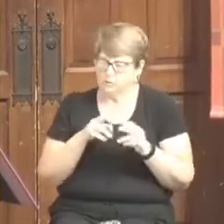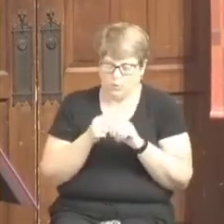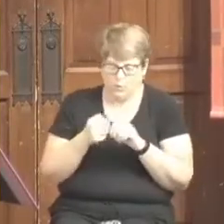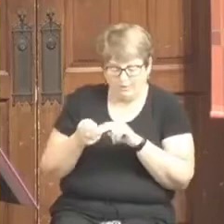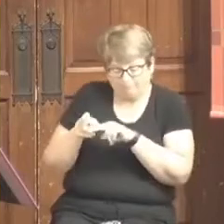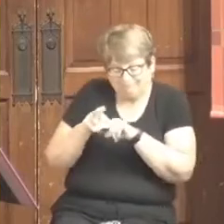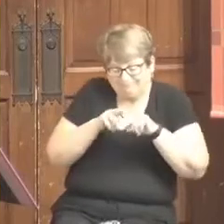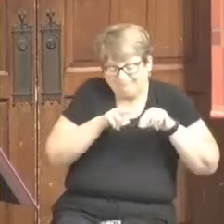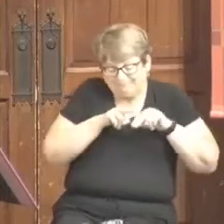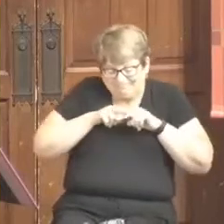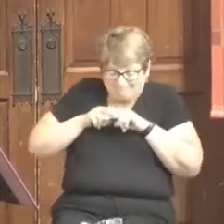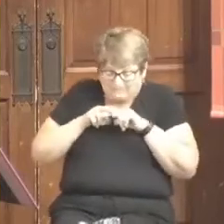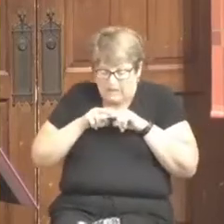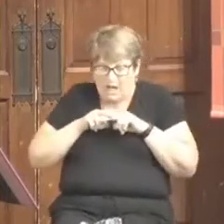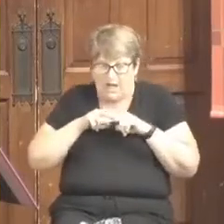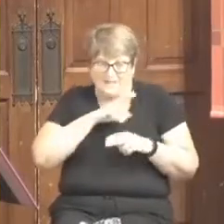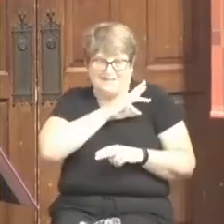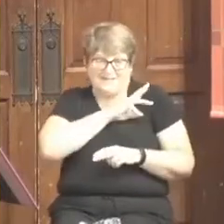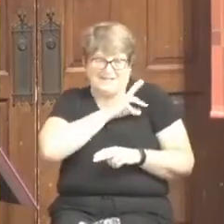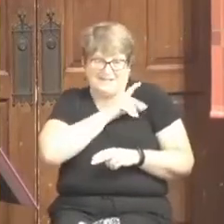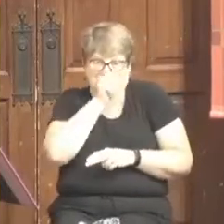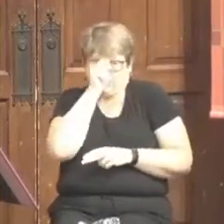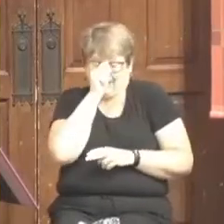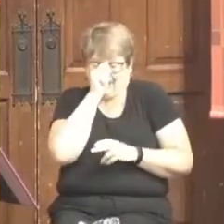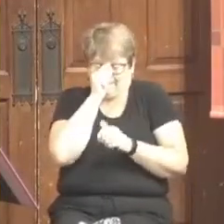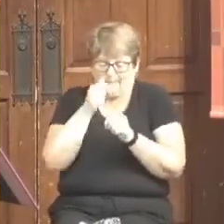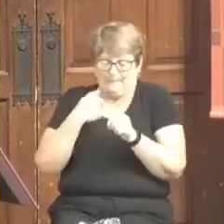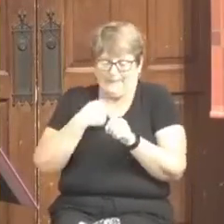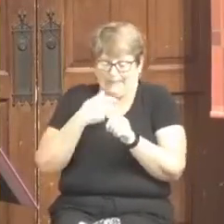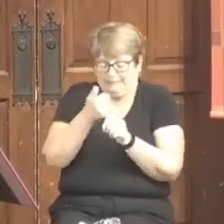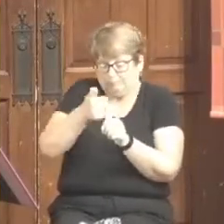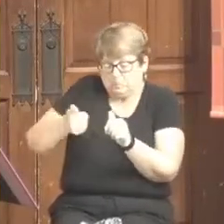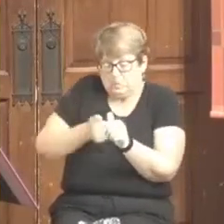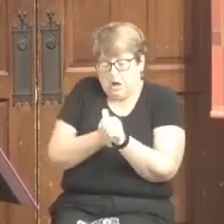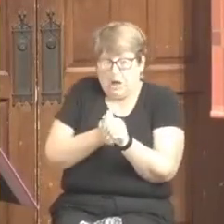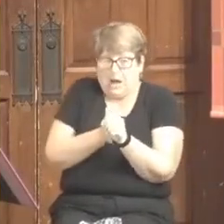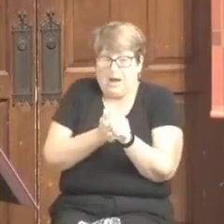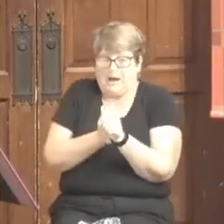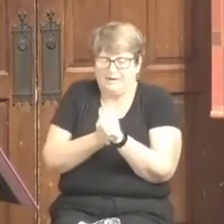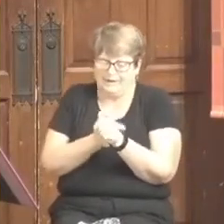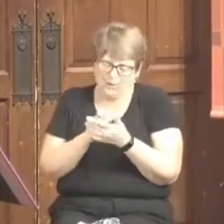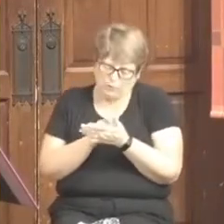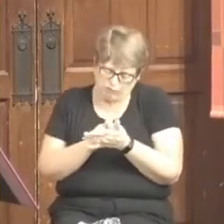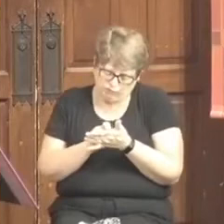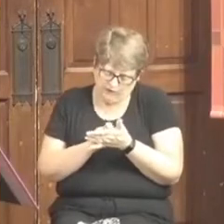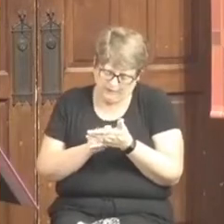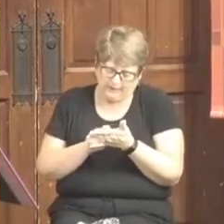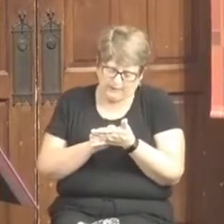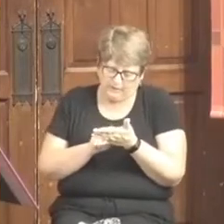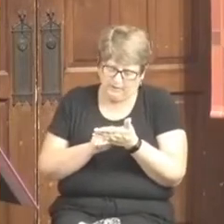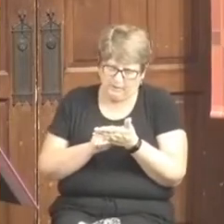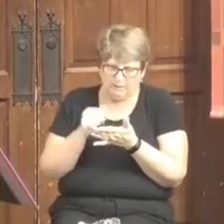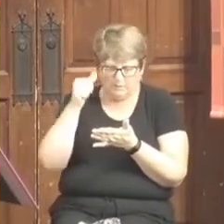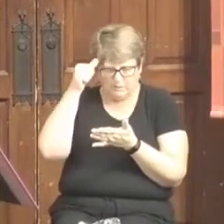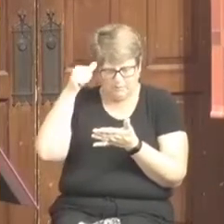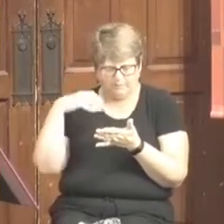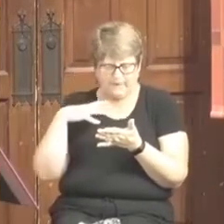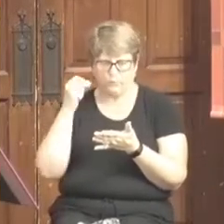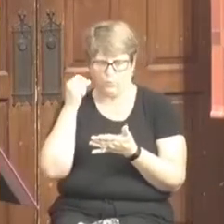sat in the in the seat and I was working on my sermon. And he woke up.